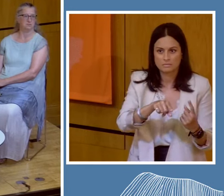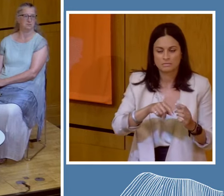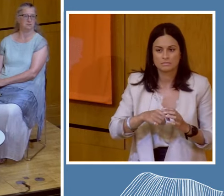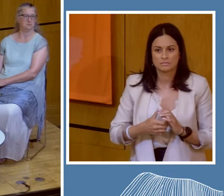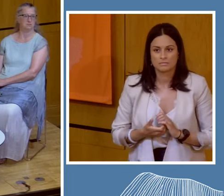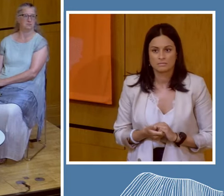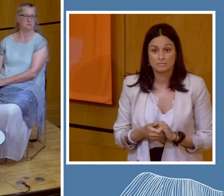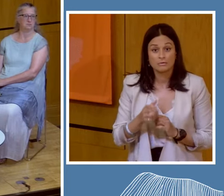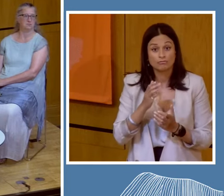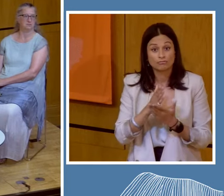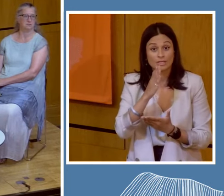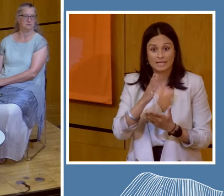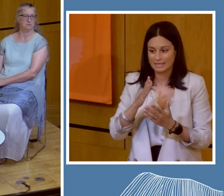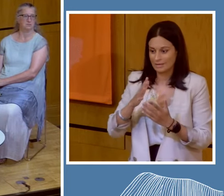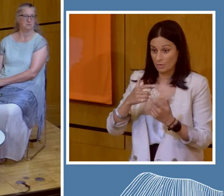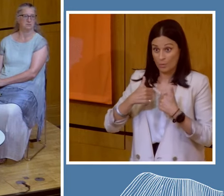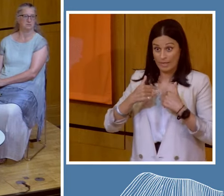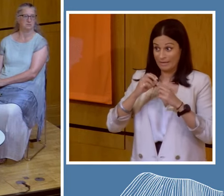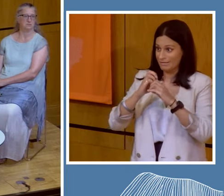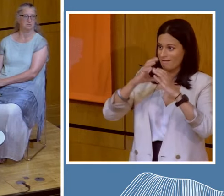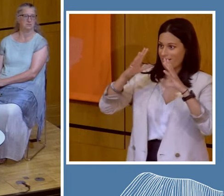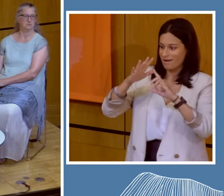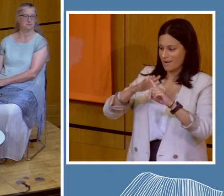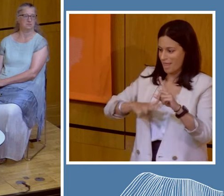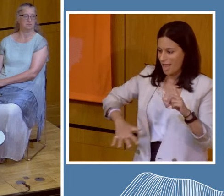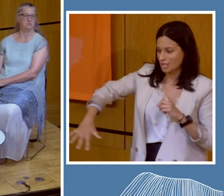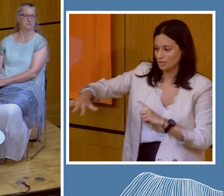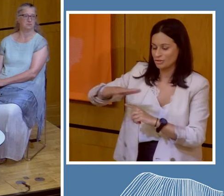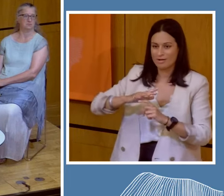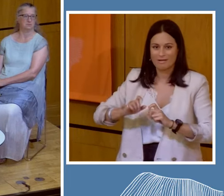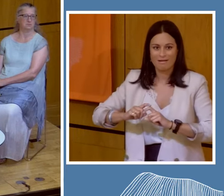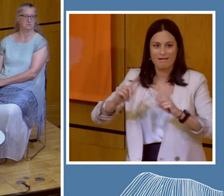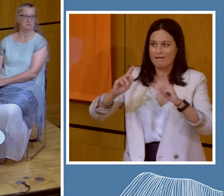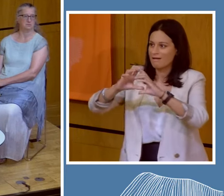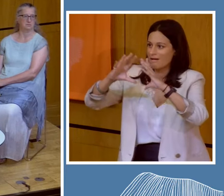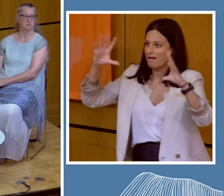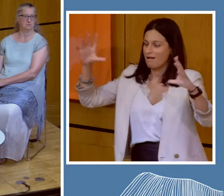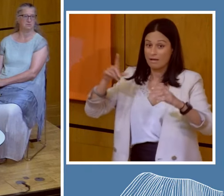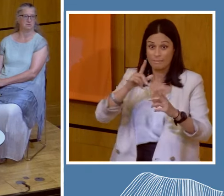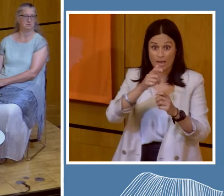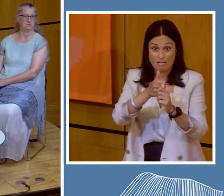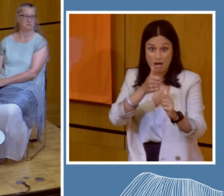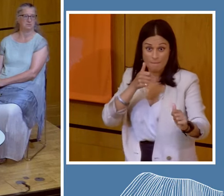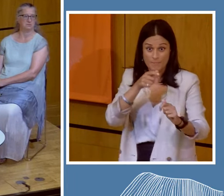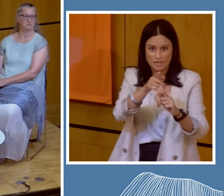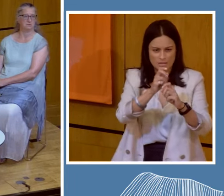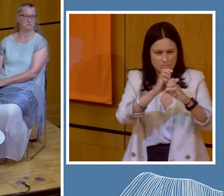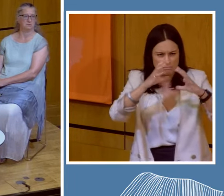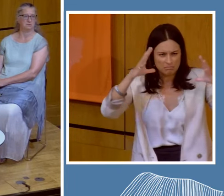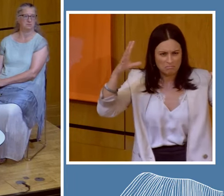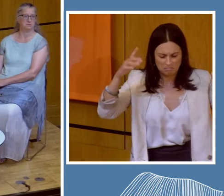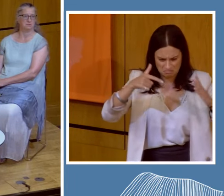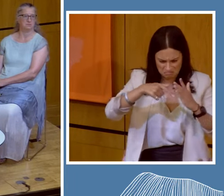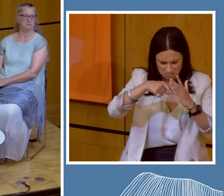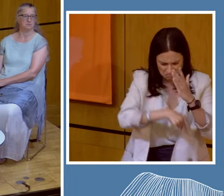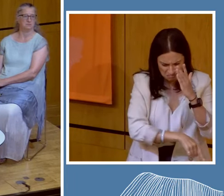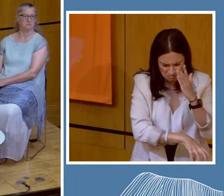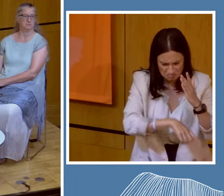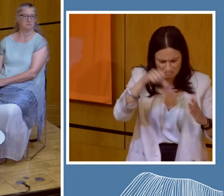of understanding nature. The way we understand nature, the the is completely different on the ground of where they are extracting from.